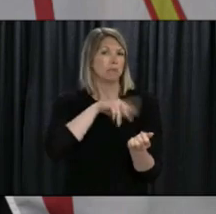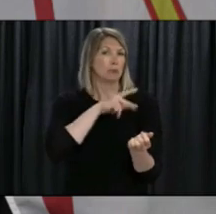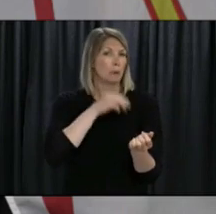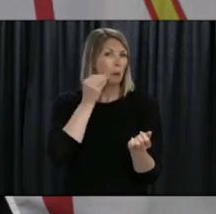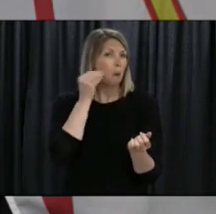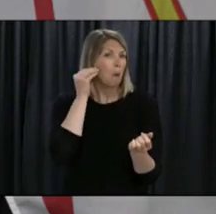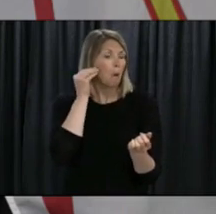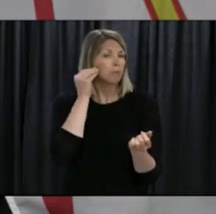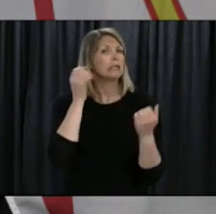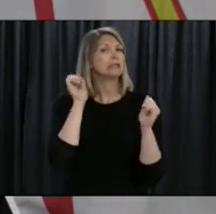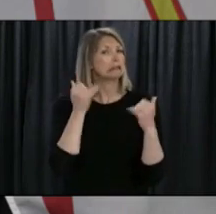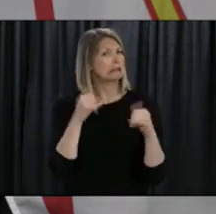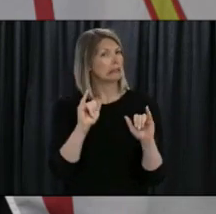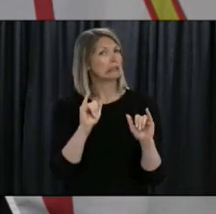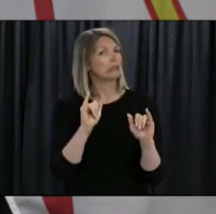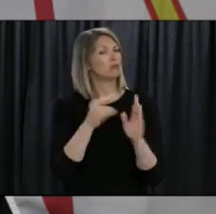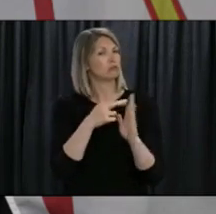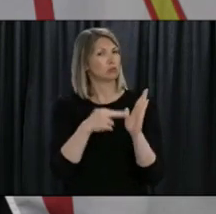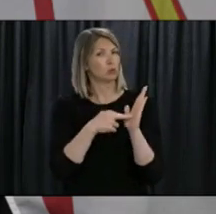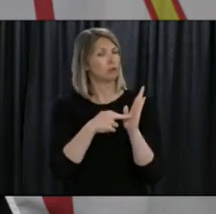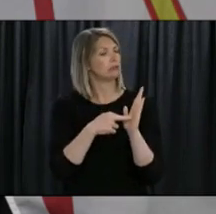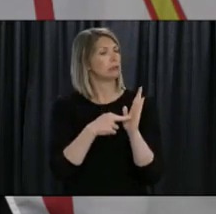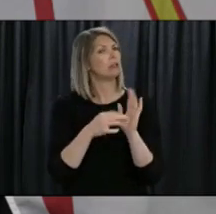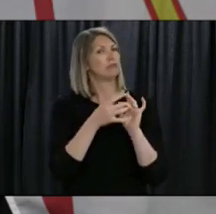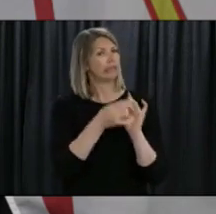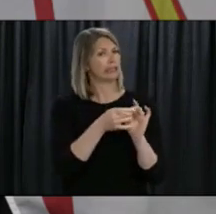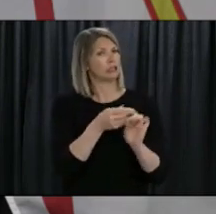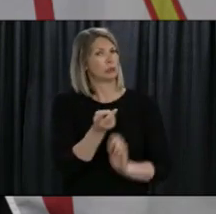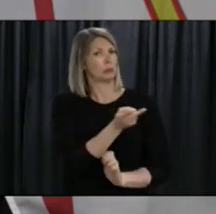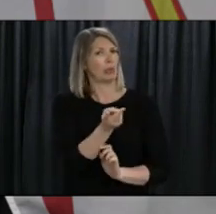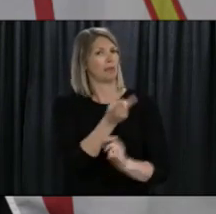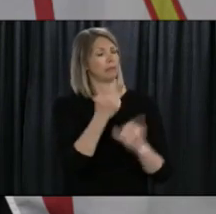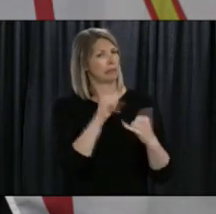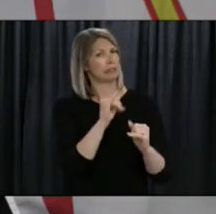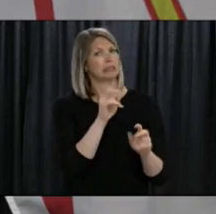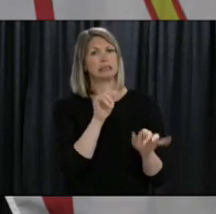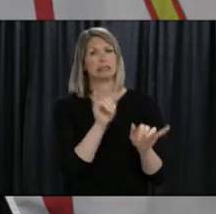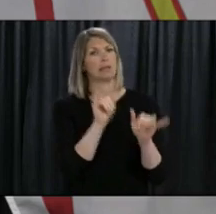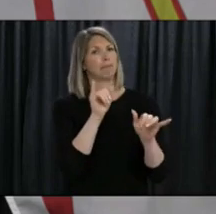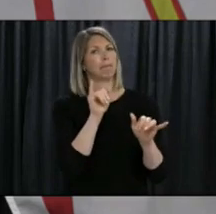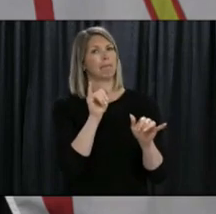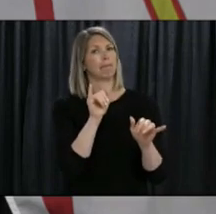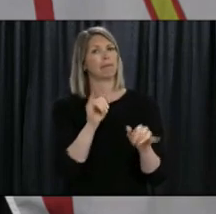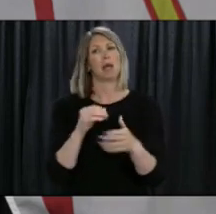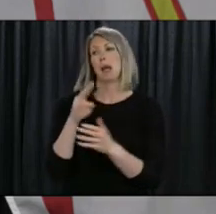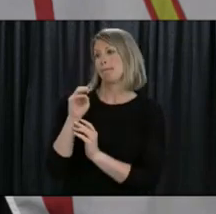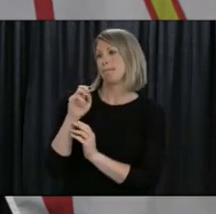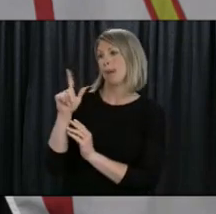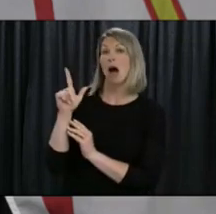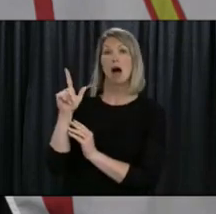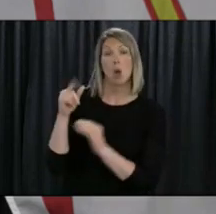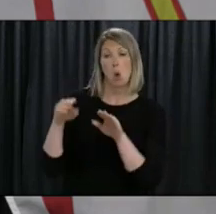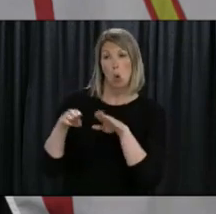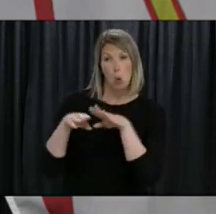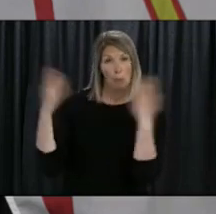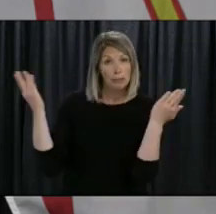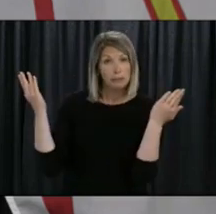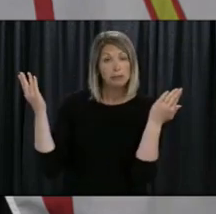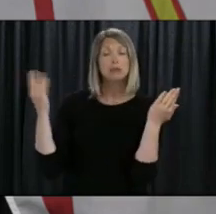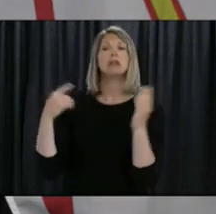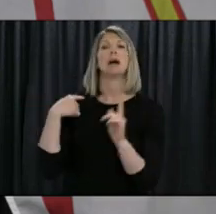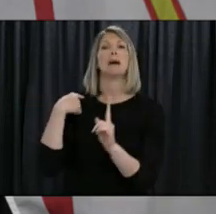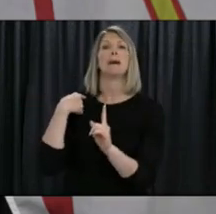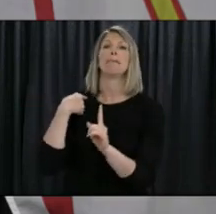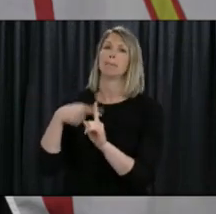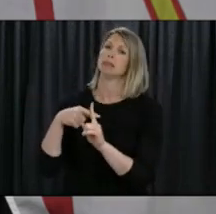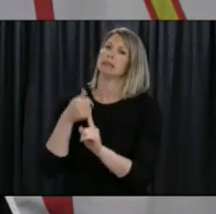assisted living facilities will remain in place. Retail stores, including those in shopping malls, will be able to reopen with restrictions.